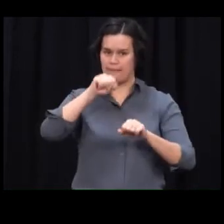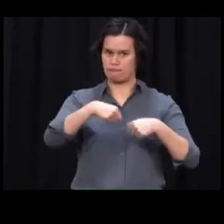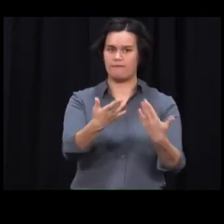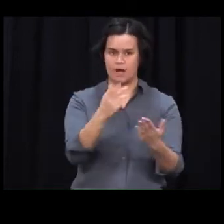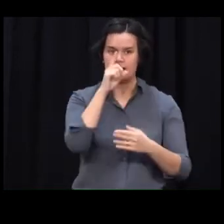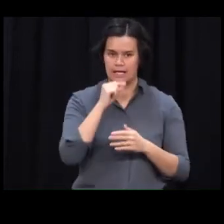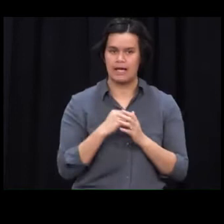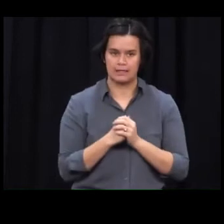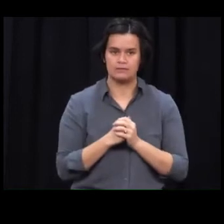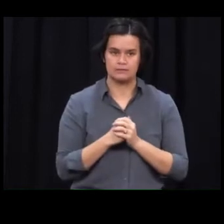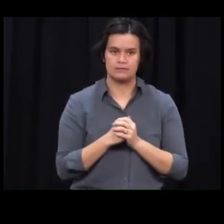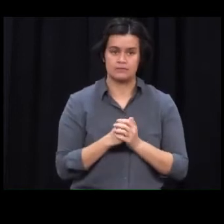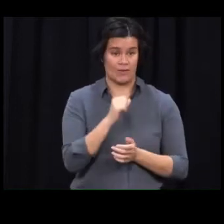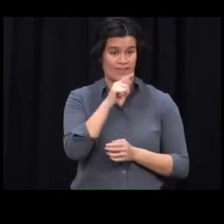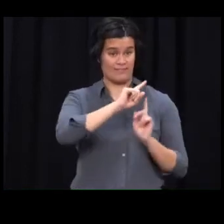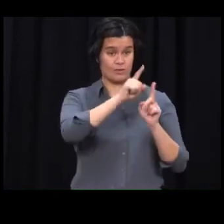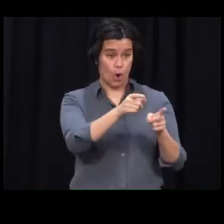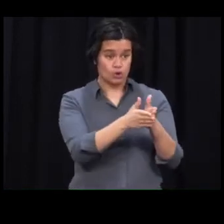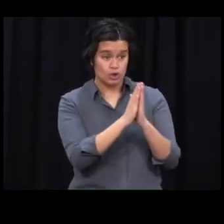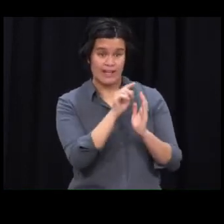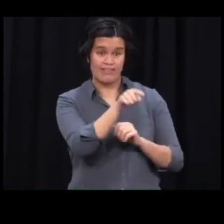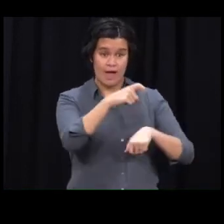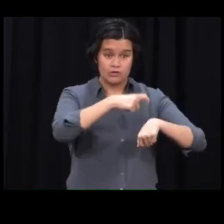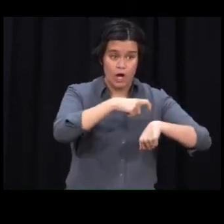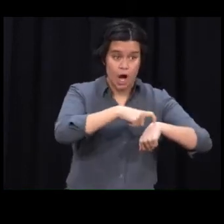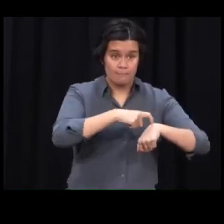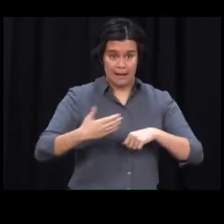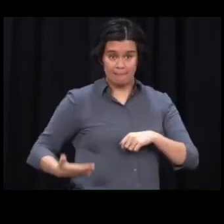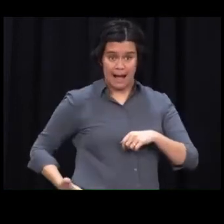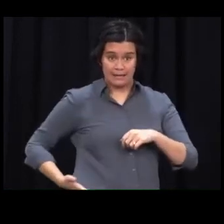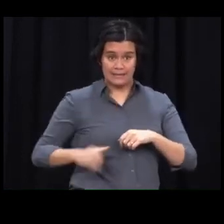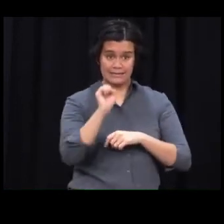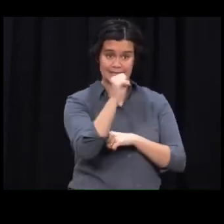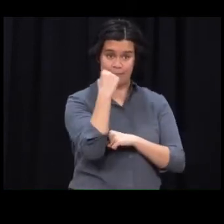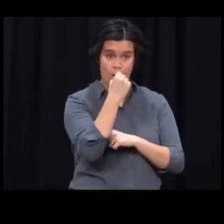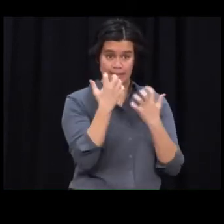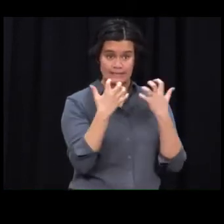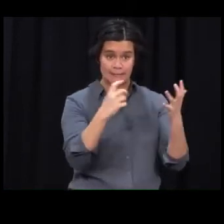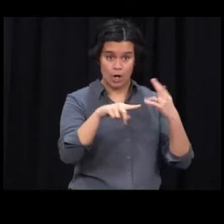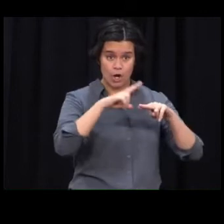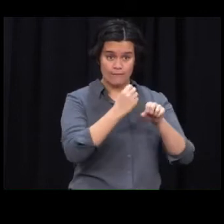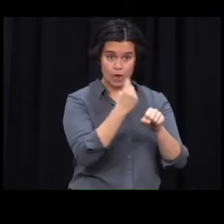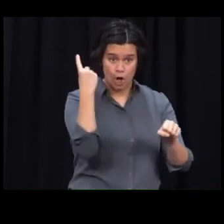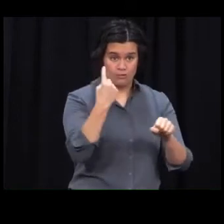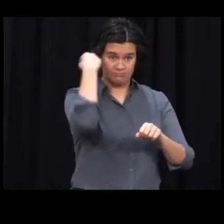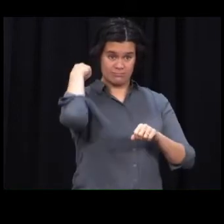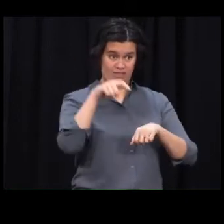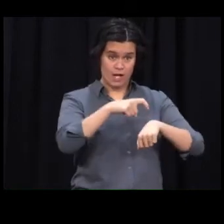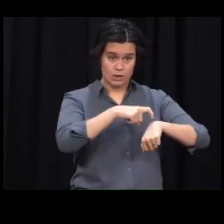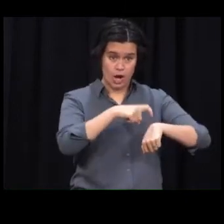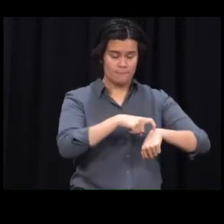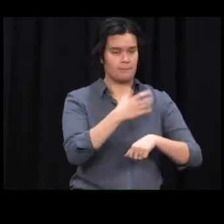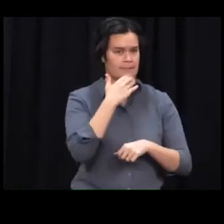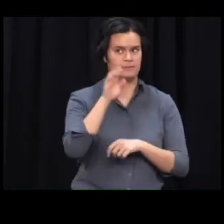Zealanders, our advice of course remains the same if you are symptomatic or have been at one of those locations of interest that newly emerges,